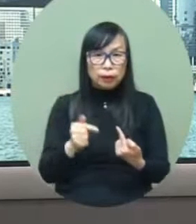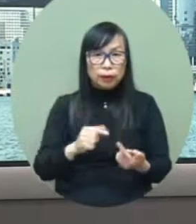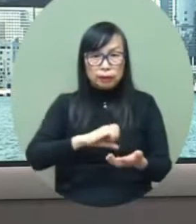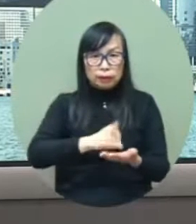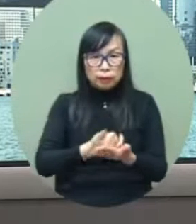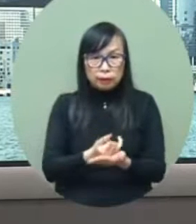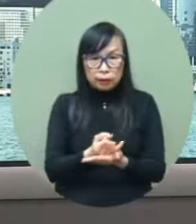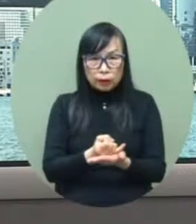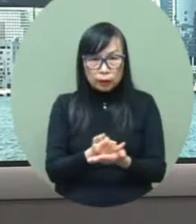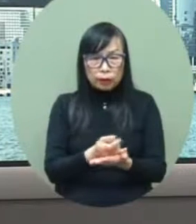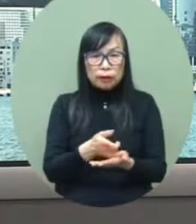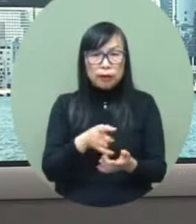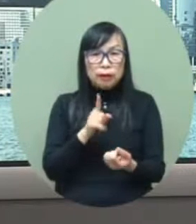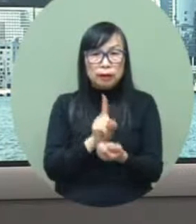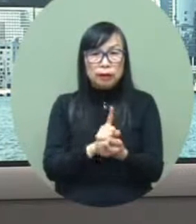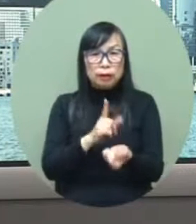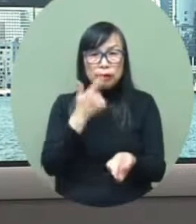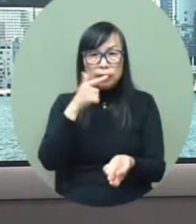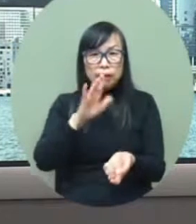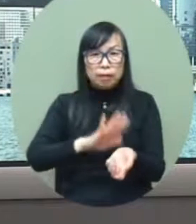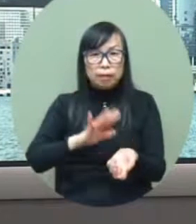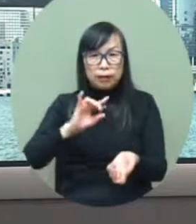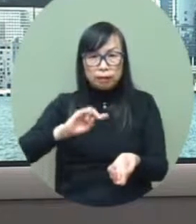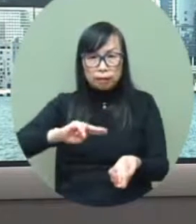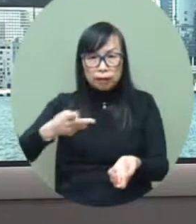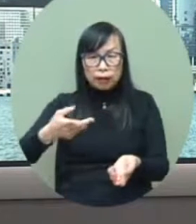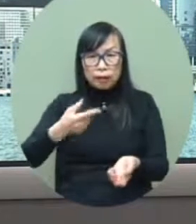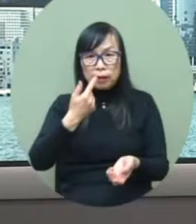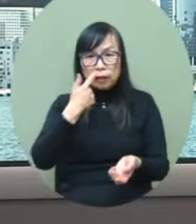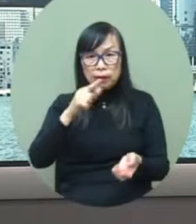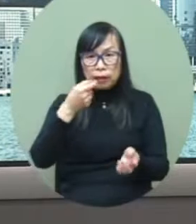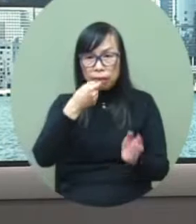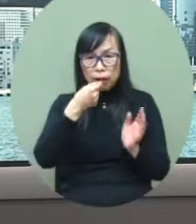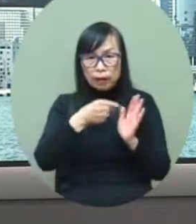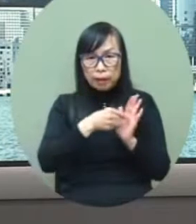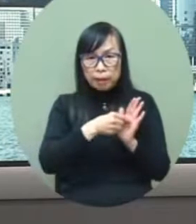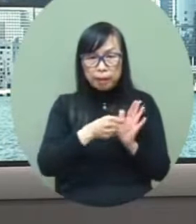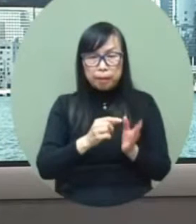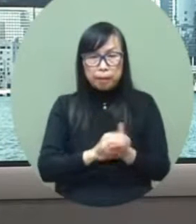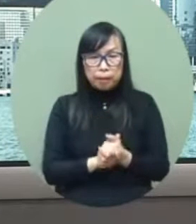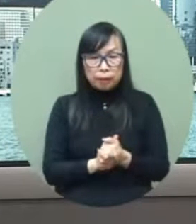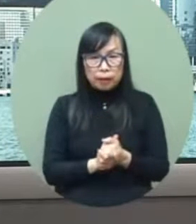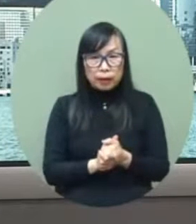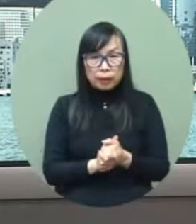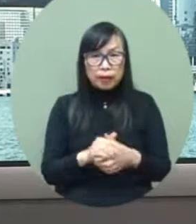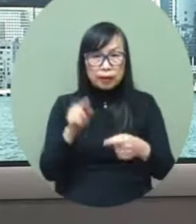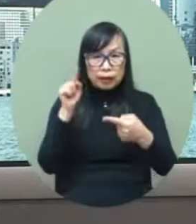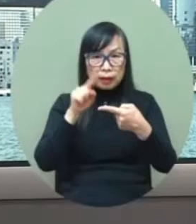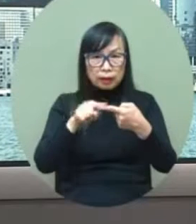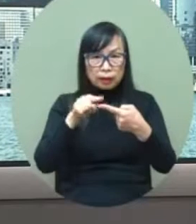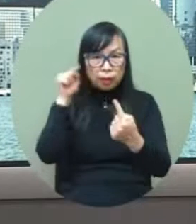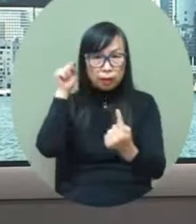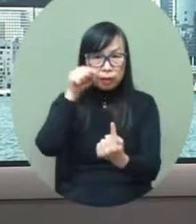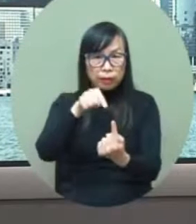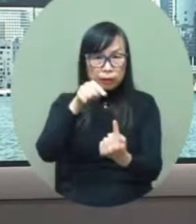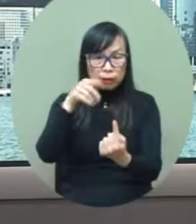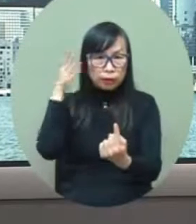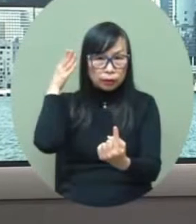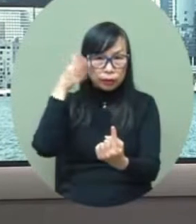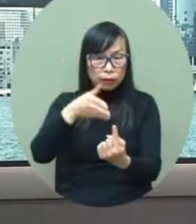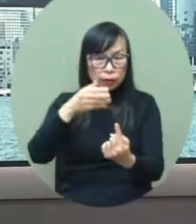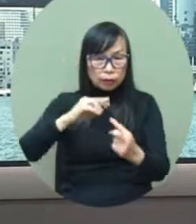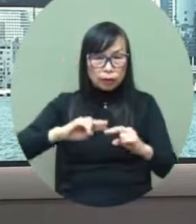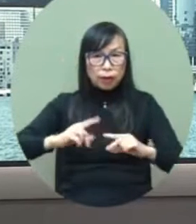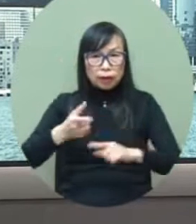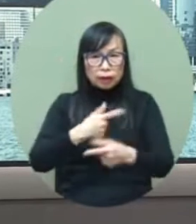response and we'll keep reviewing the situation so we could respond to new threats and